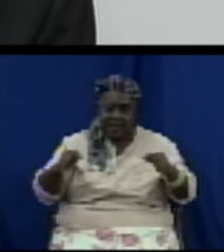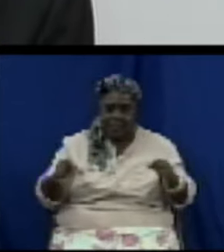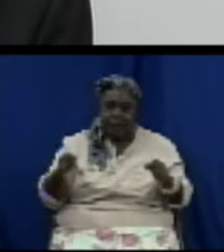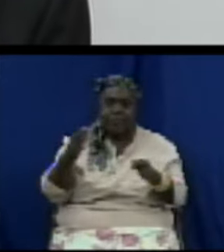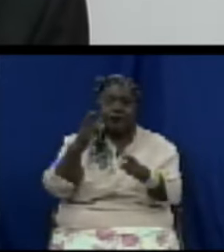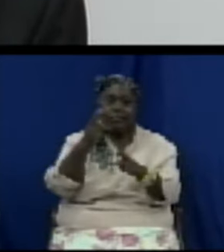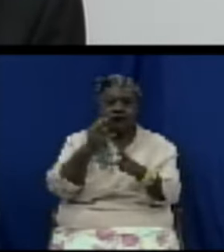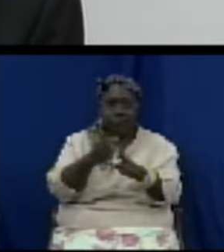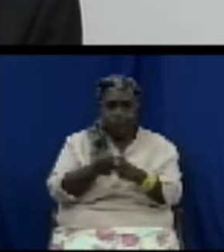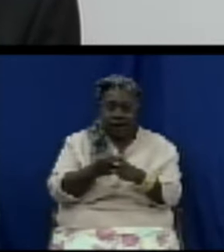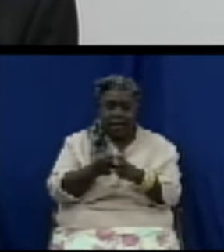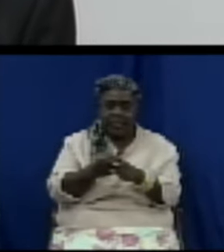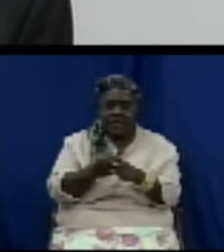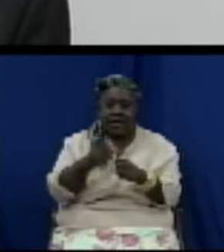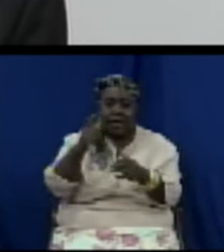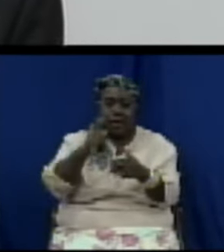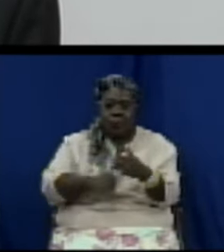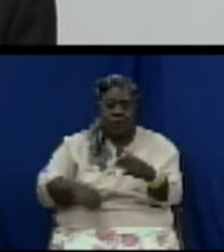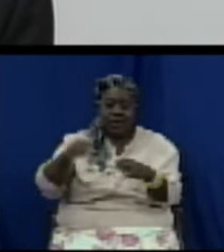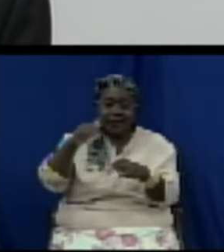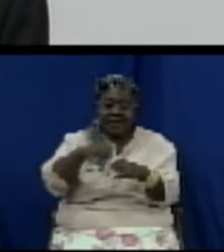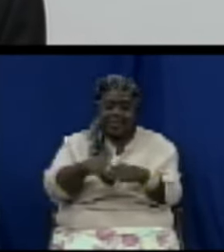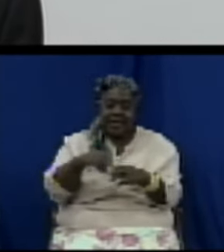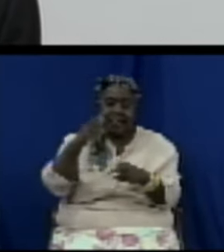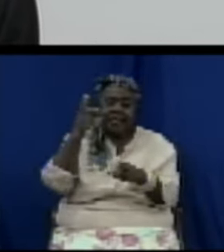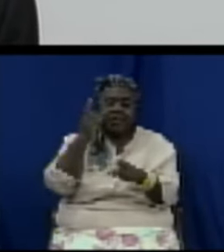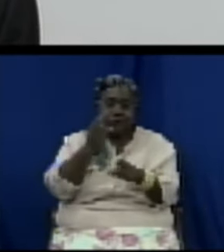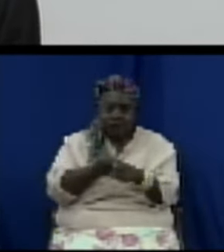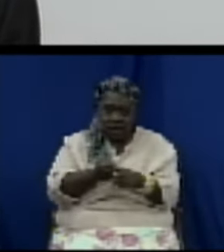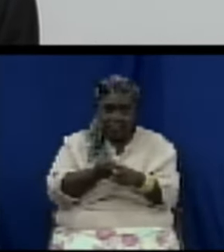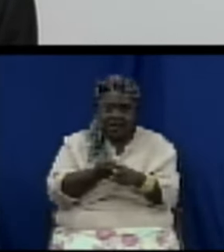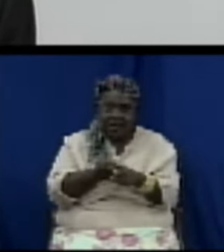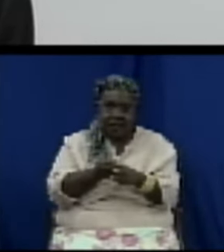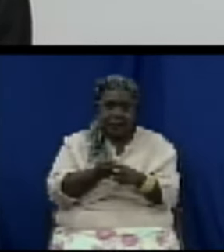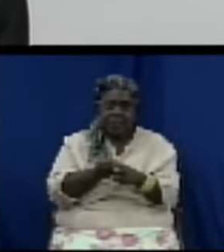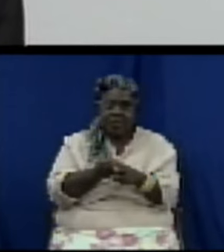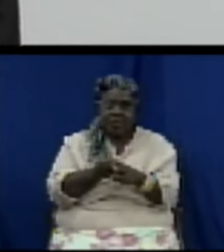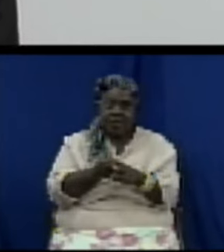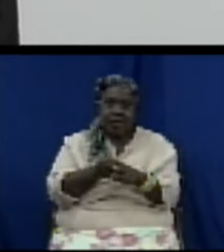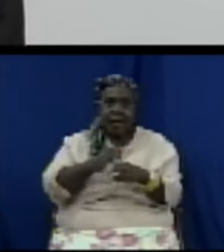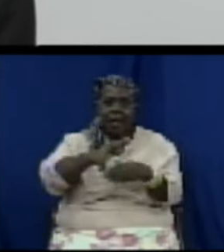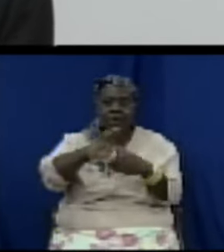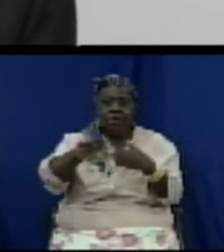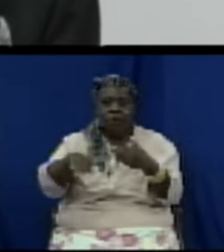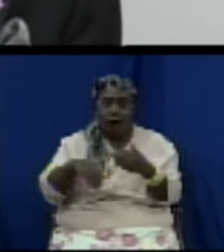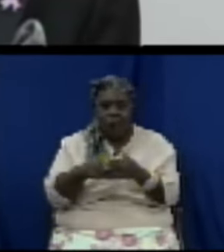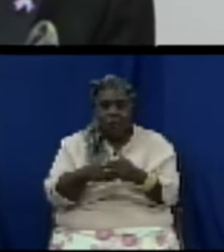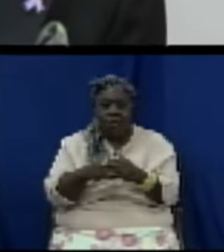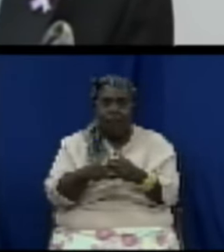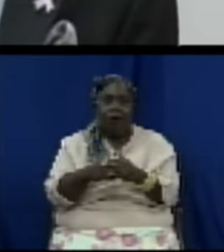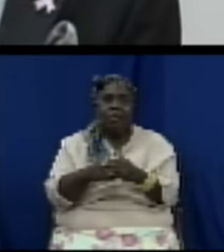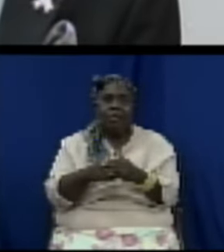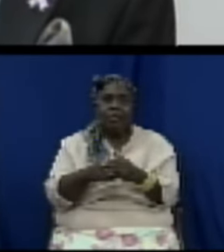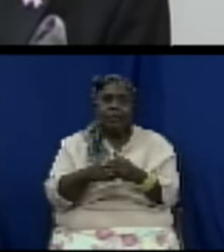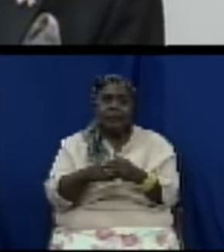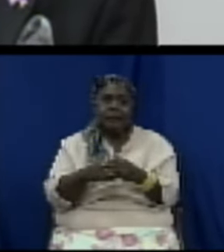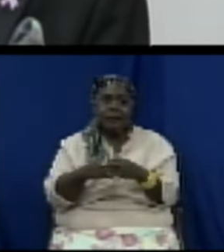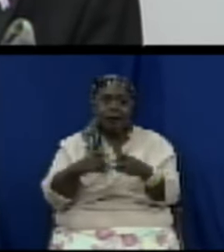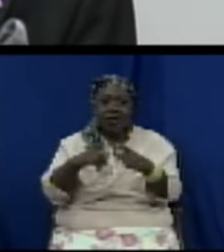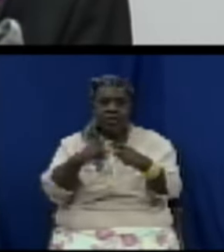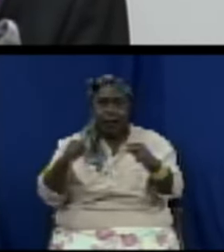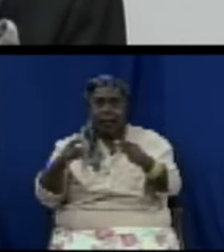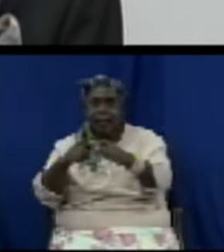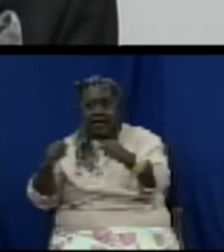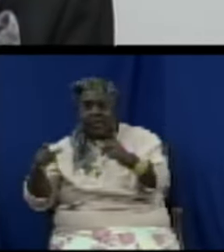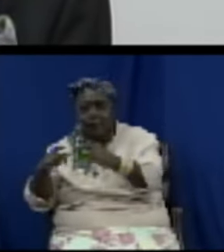with applicable standards and regulations we want to make sure that